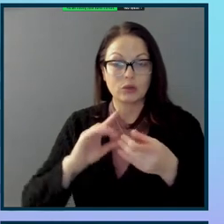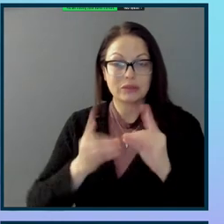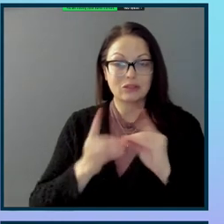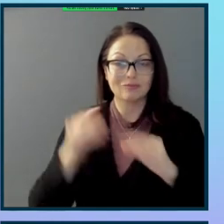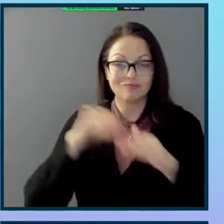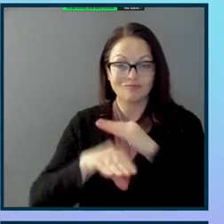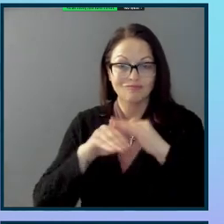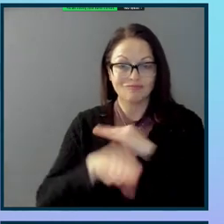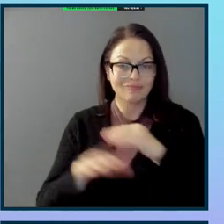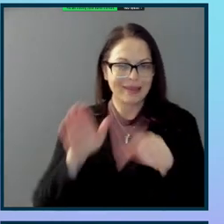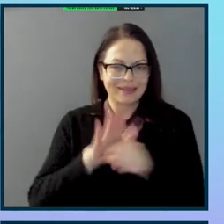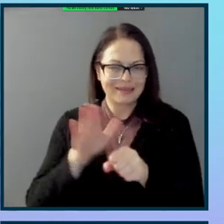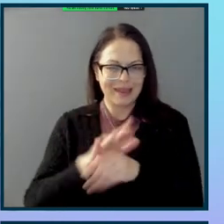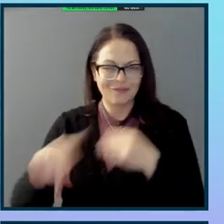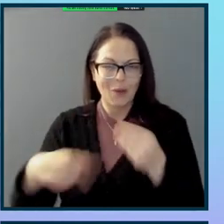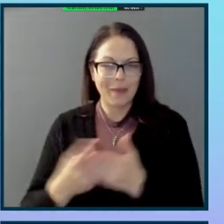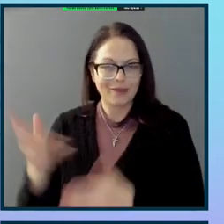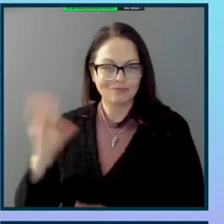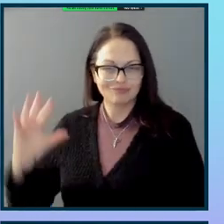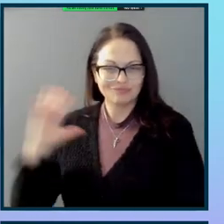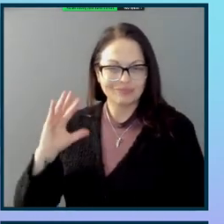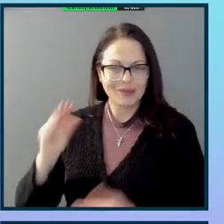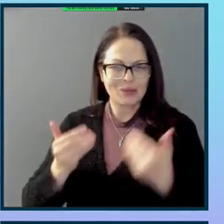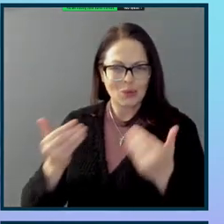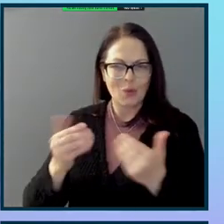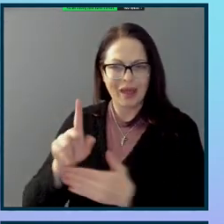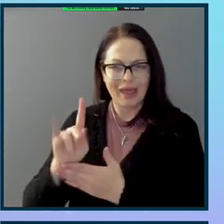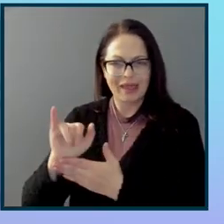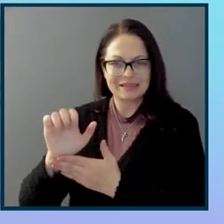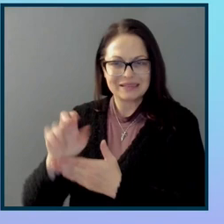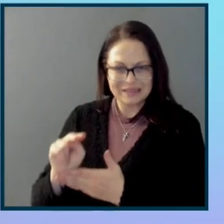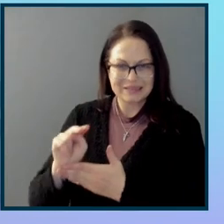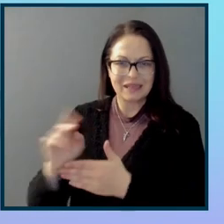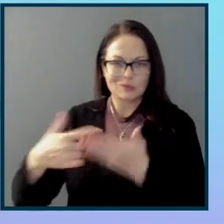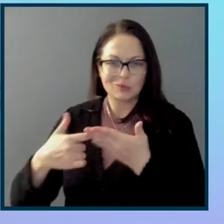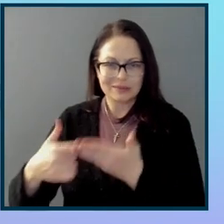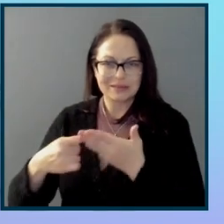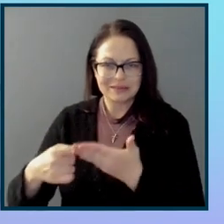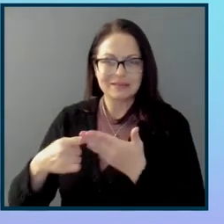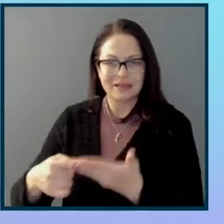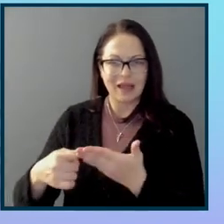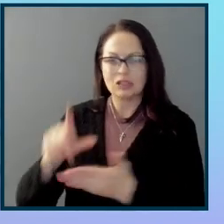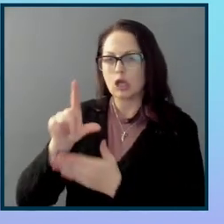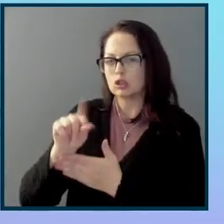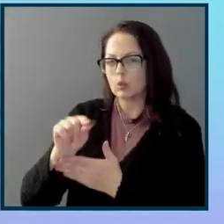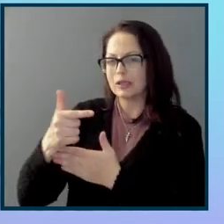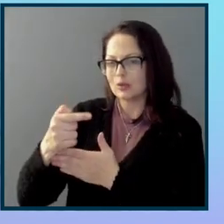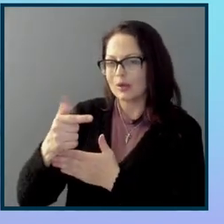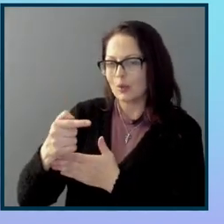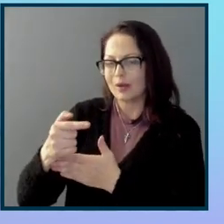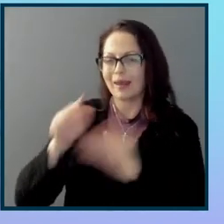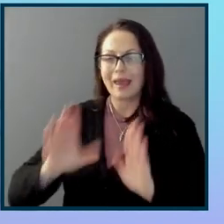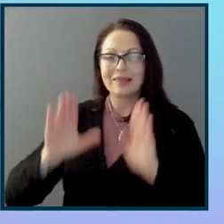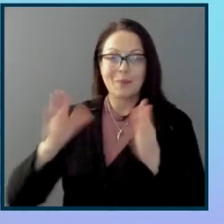enough about history. Let me hand over to you, Dylan, to talk about the gains of 2021 and the amazing stuff you will